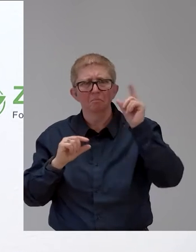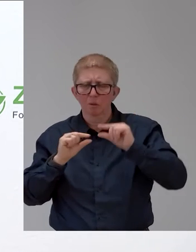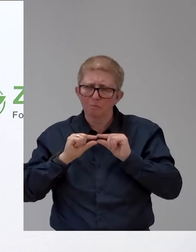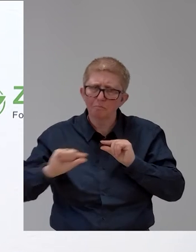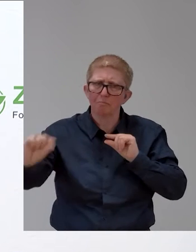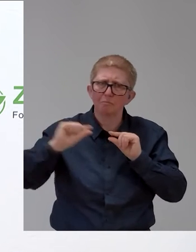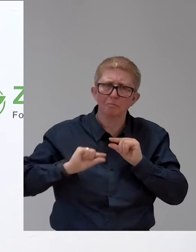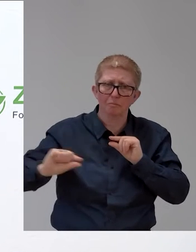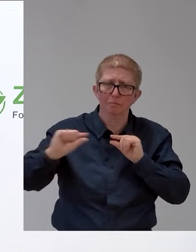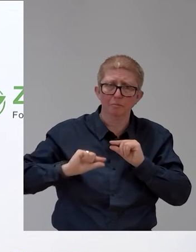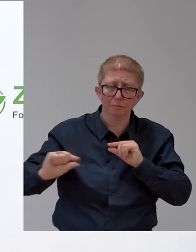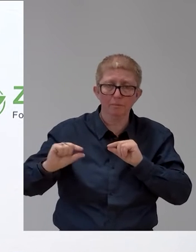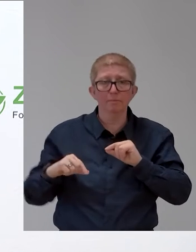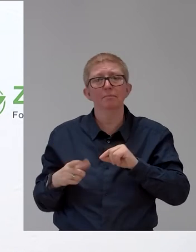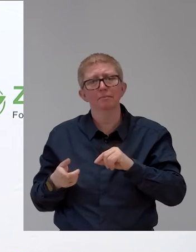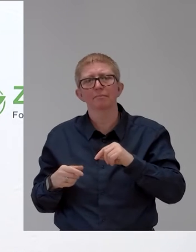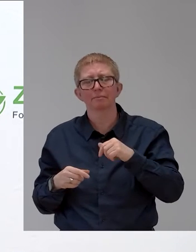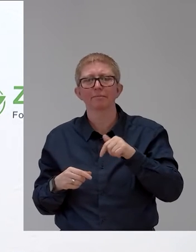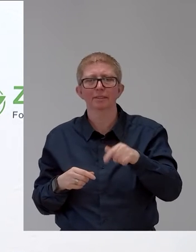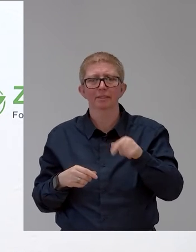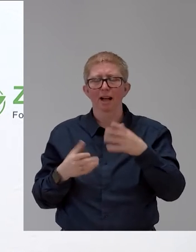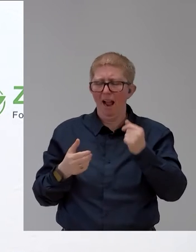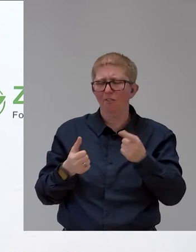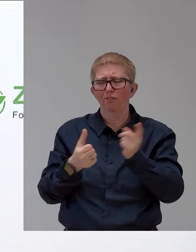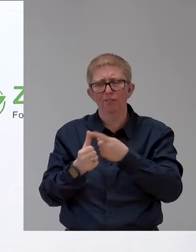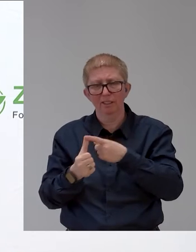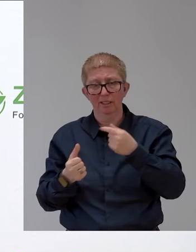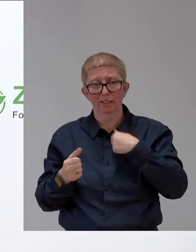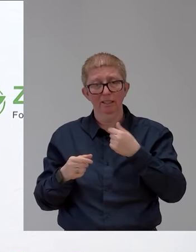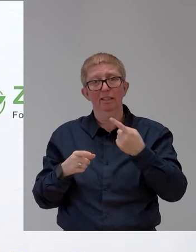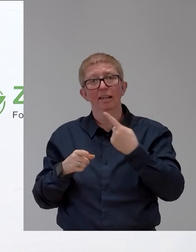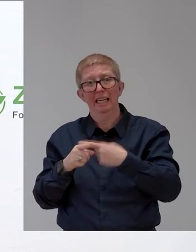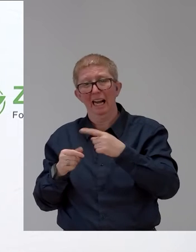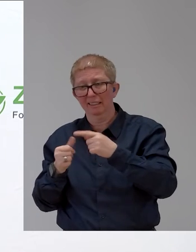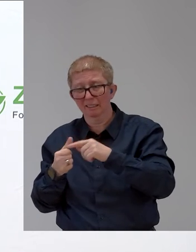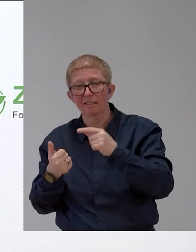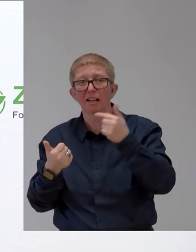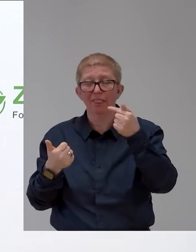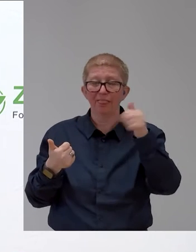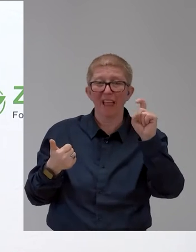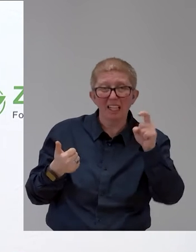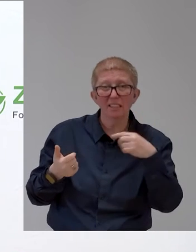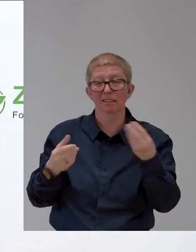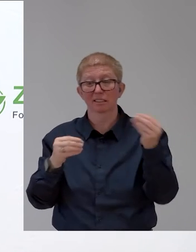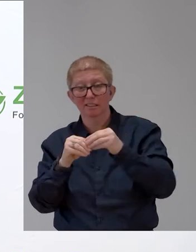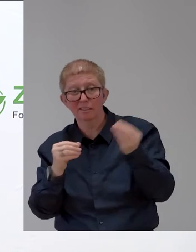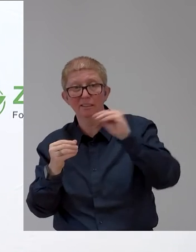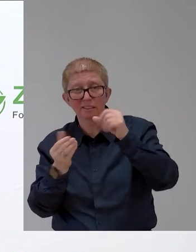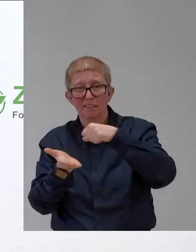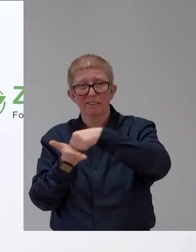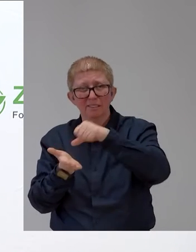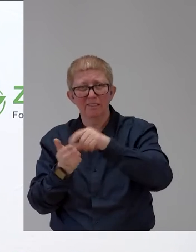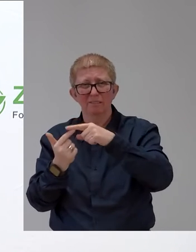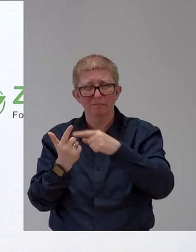As every other loan, it is important to us that every borrower returns the borrowed capital